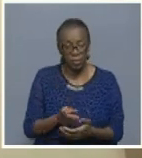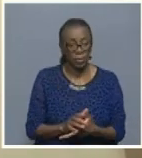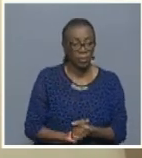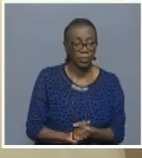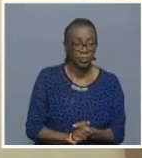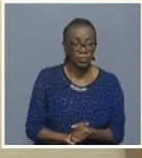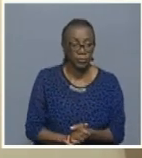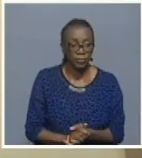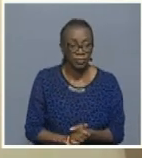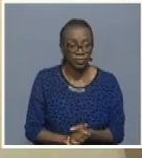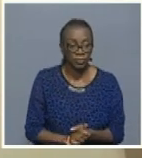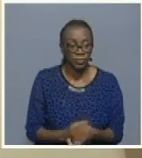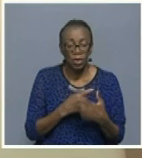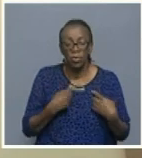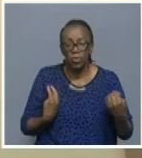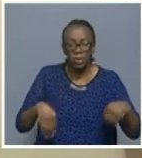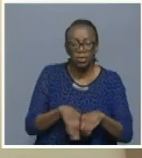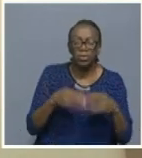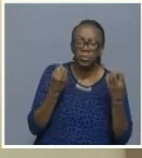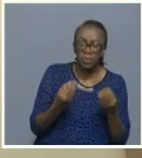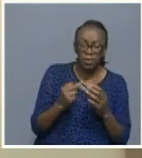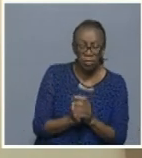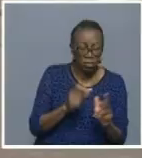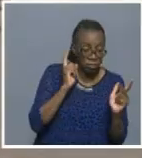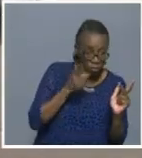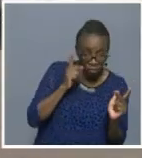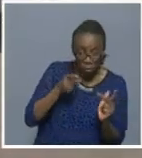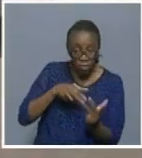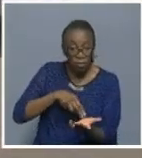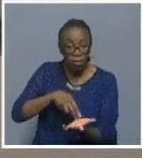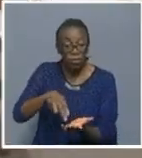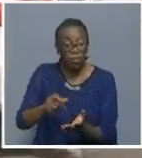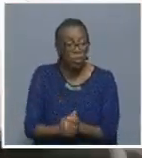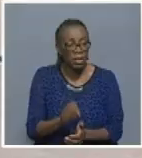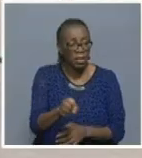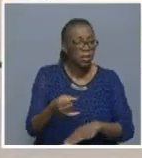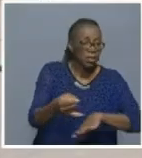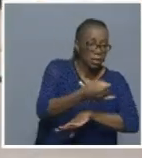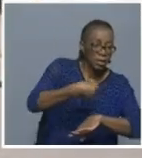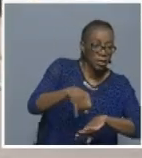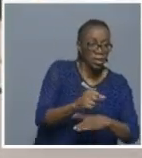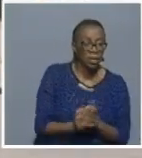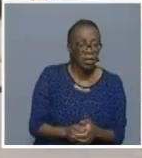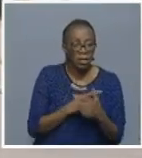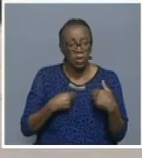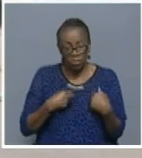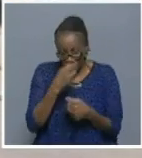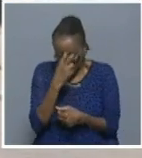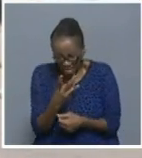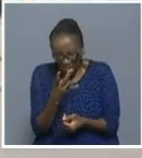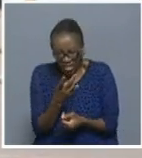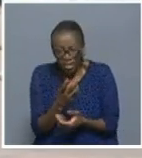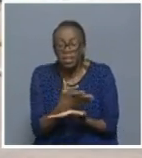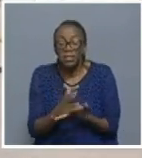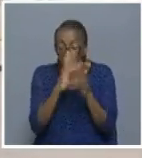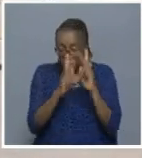We conduct more patrols into that area, so we observed that there is somehow adherence